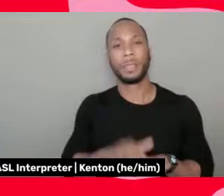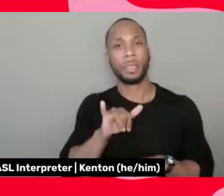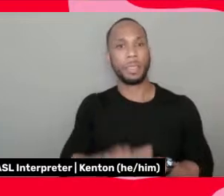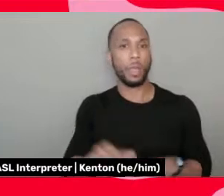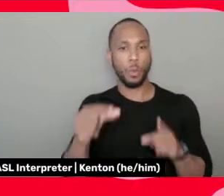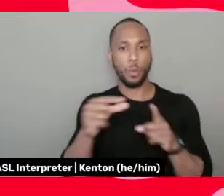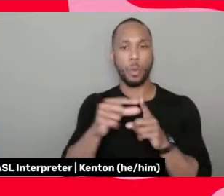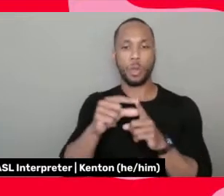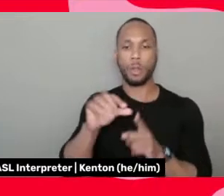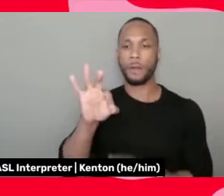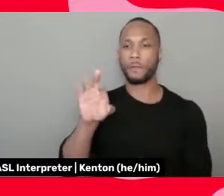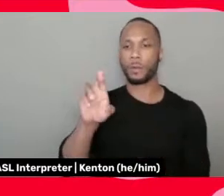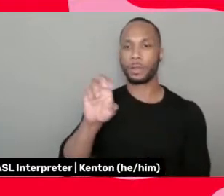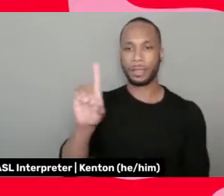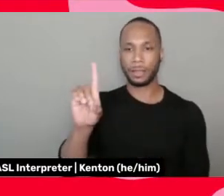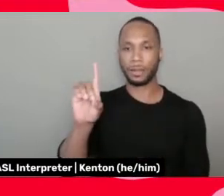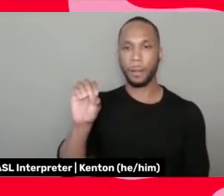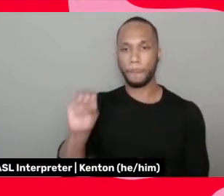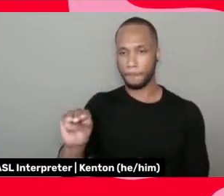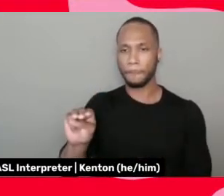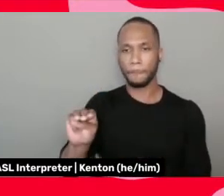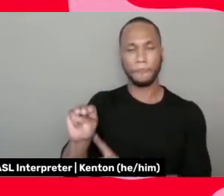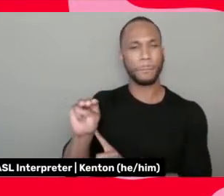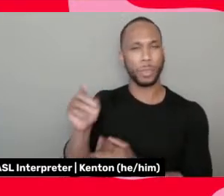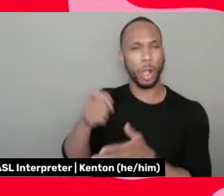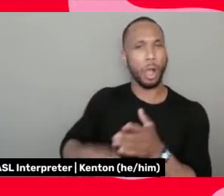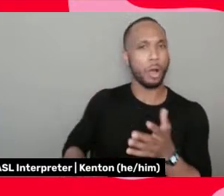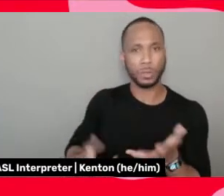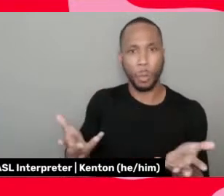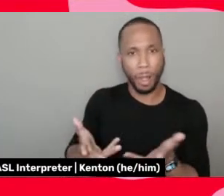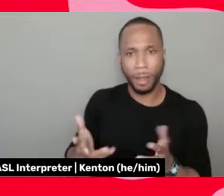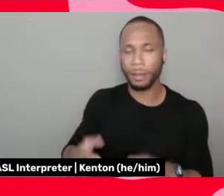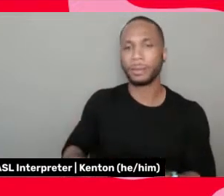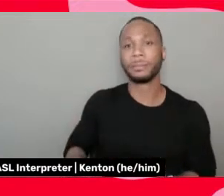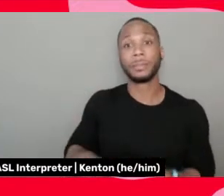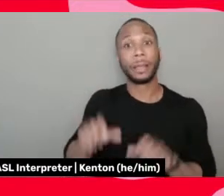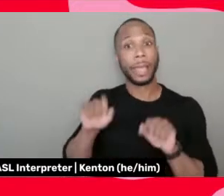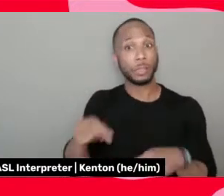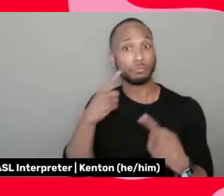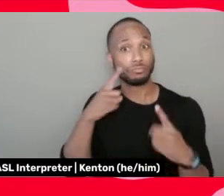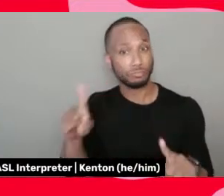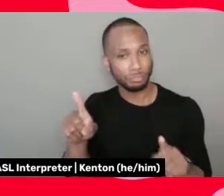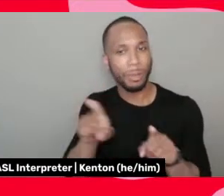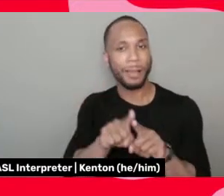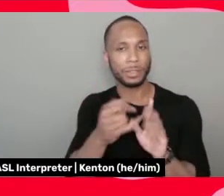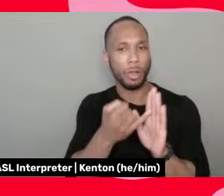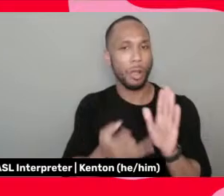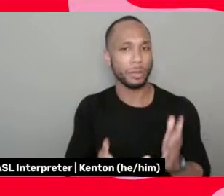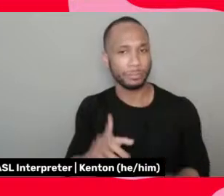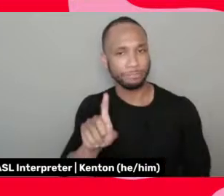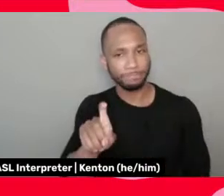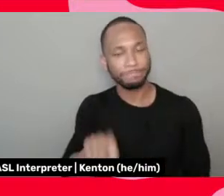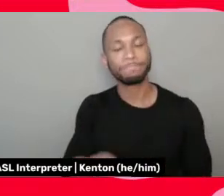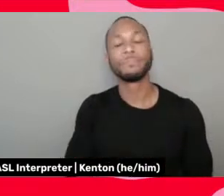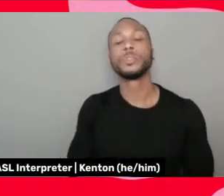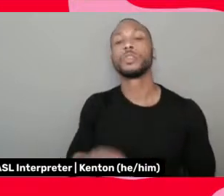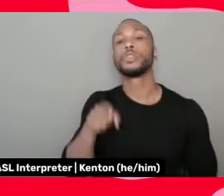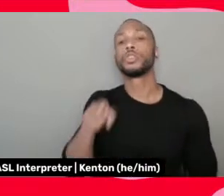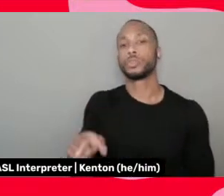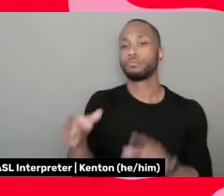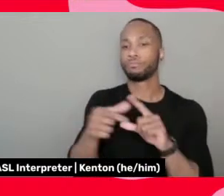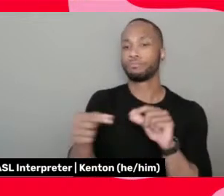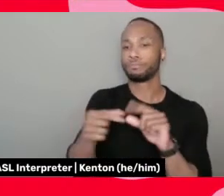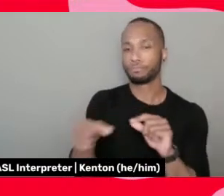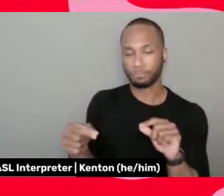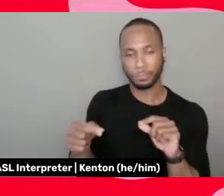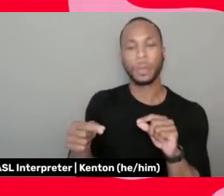freedom. What is, what is the cost of it? Is it attainable as an artist? Um, so you, you, talked about building,